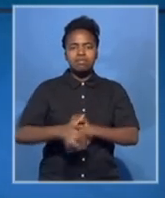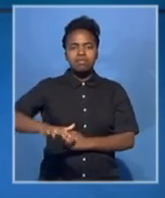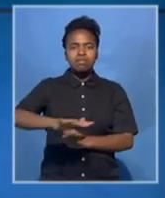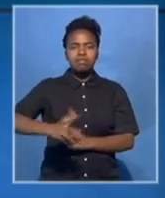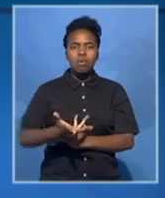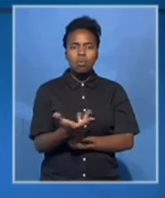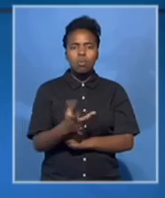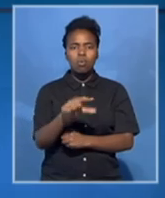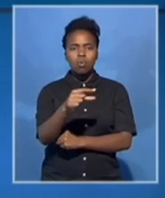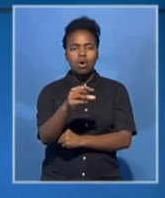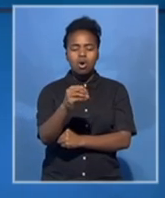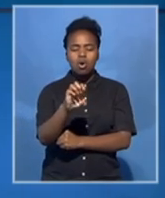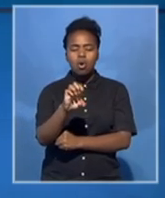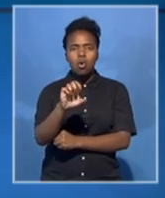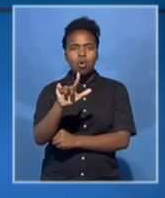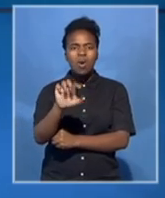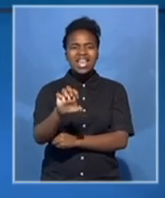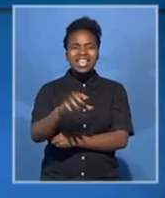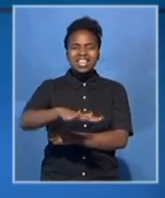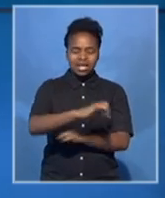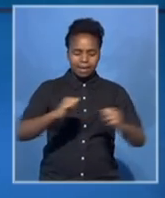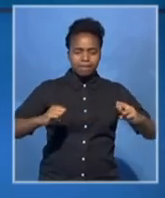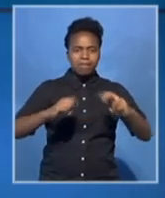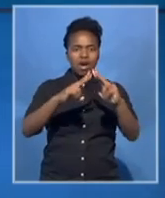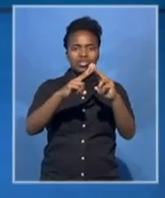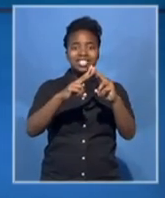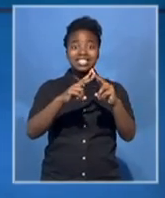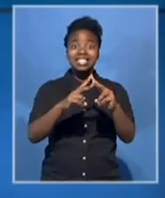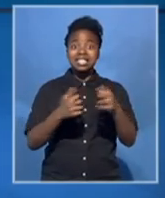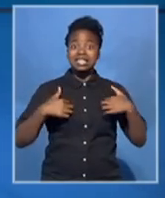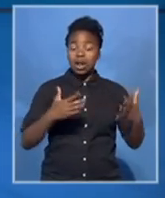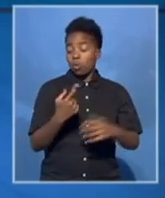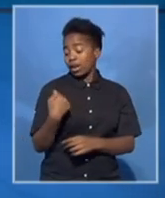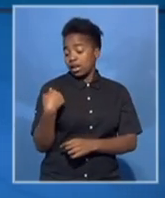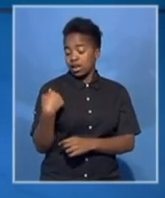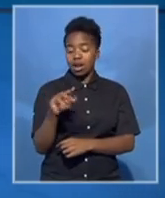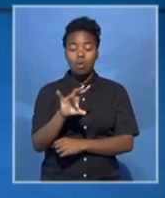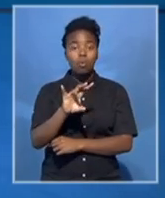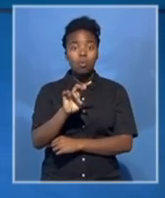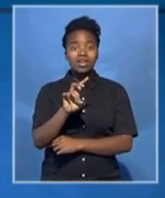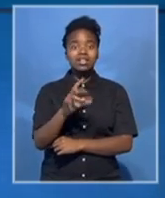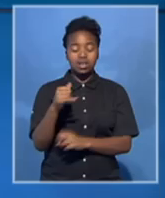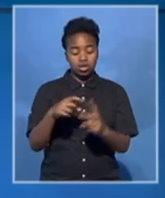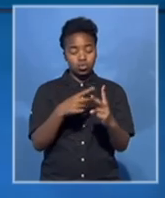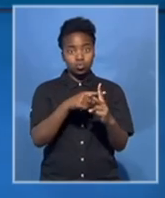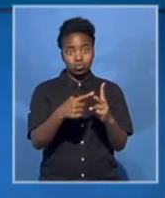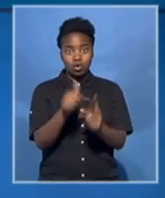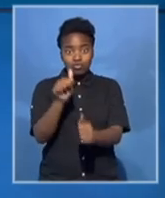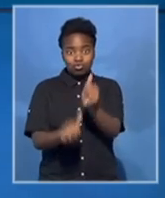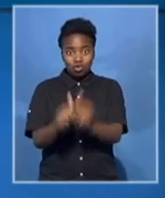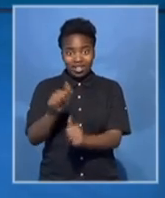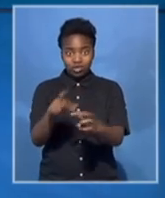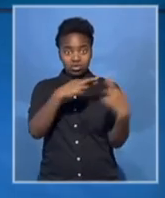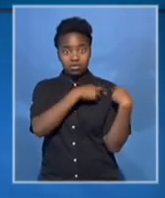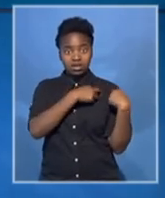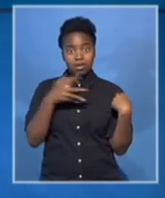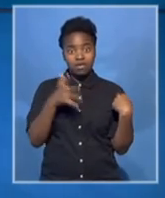drama in Damatane. The two suspects in Wednesday's attack on Charlie Hebdo have reportedly been killed. They were holed up in a